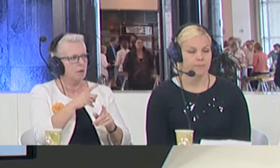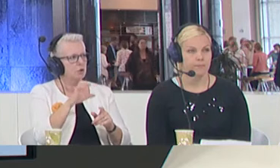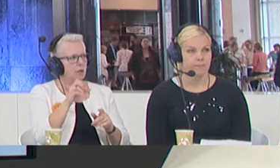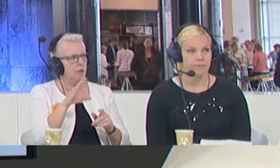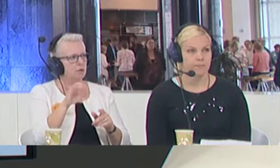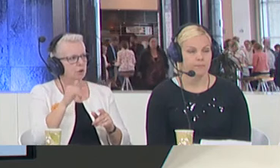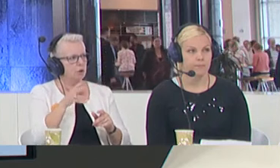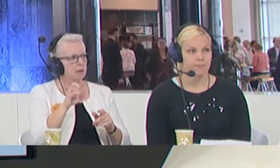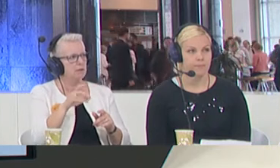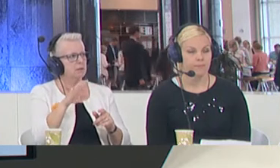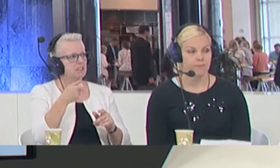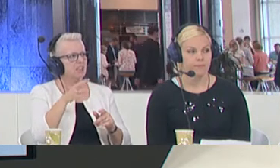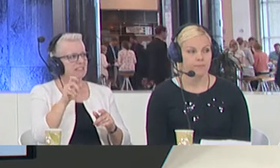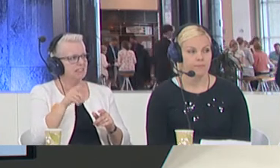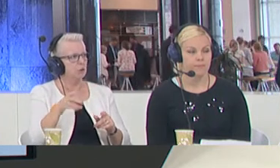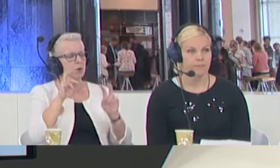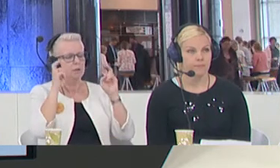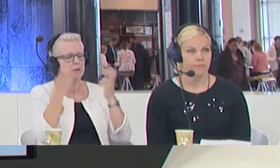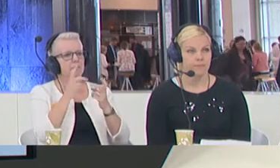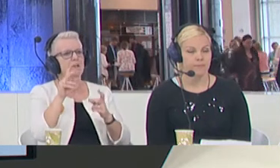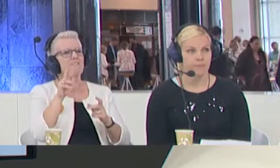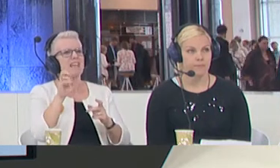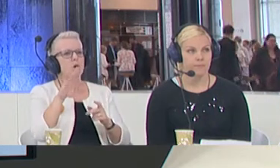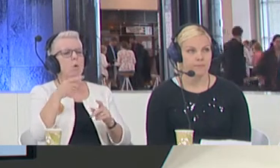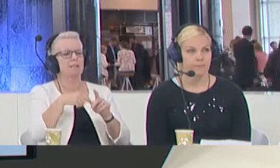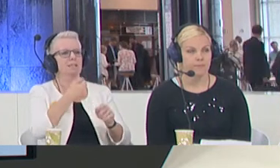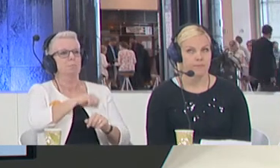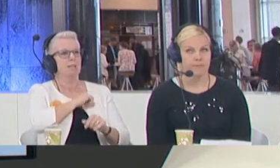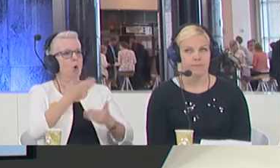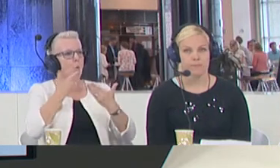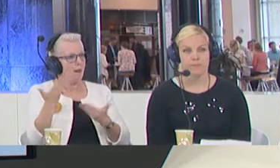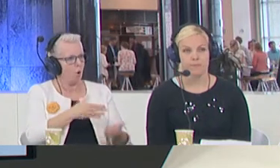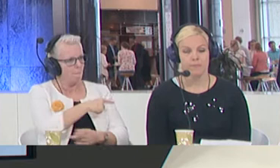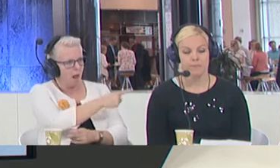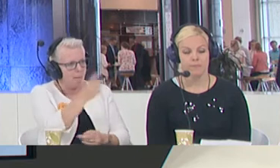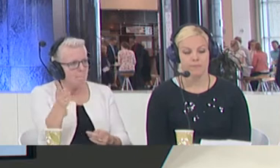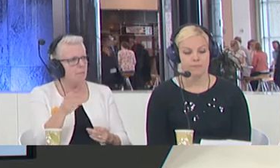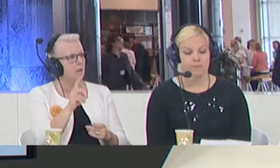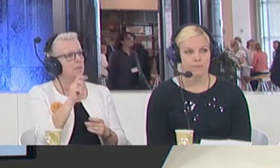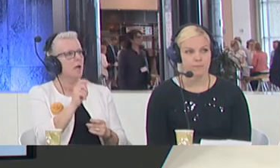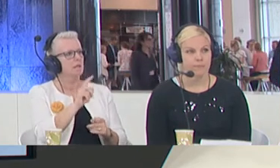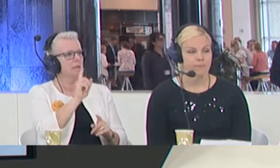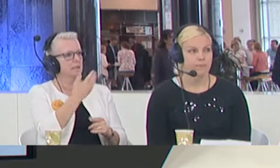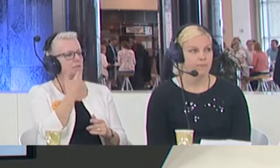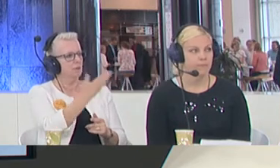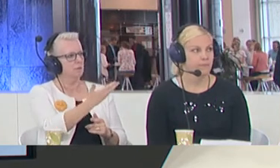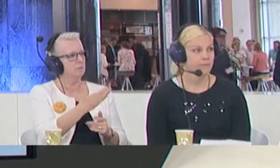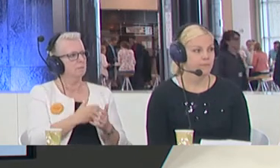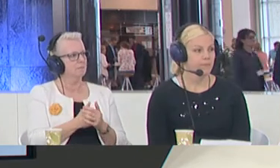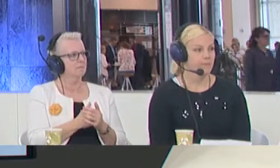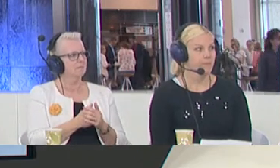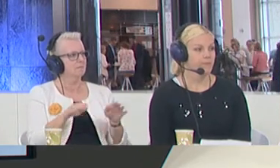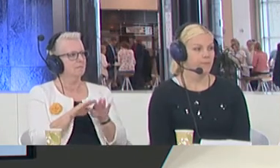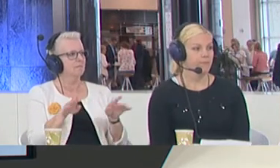and also Julia Sanchez from the University of Vigo in Spain. Welcome to all of you. Tanya, let me ask you first, let's deal with some